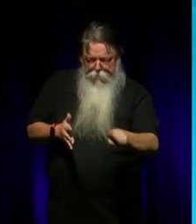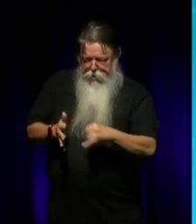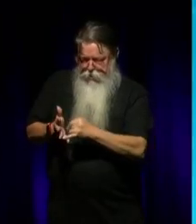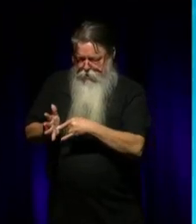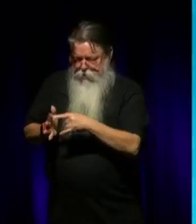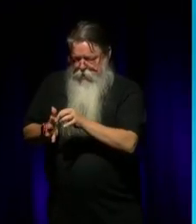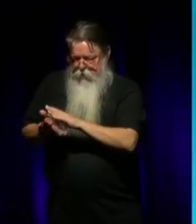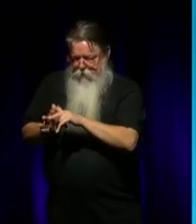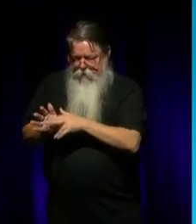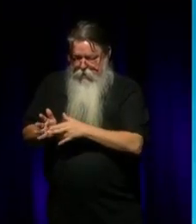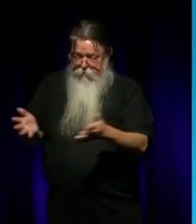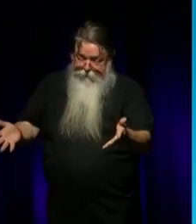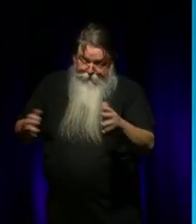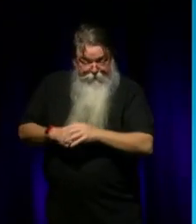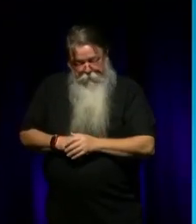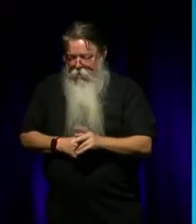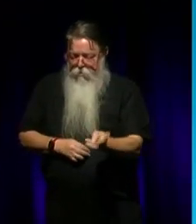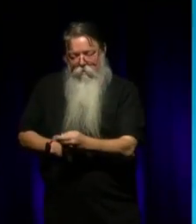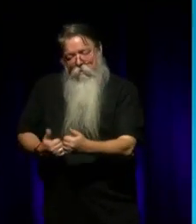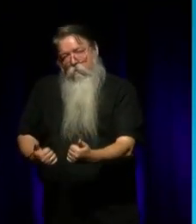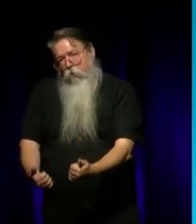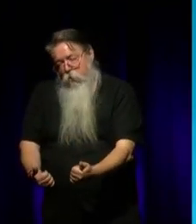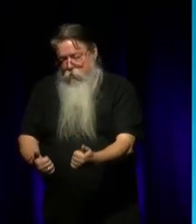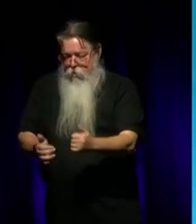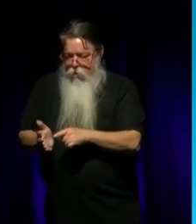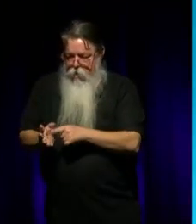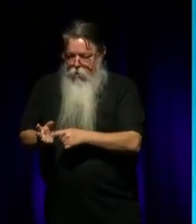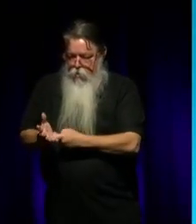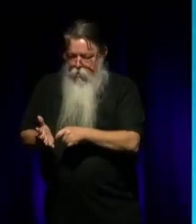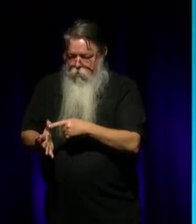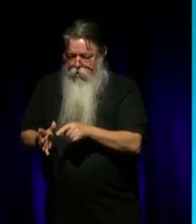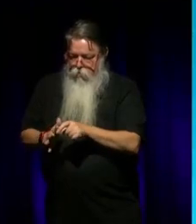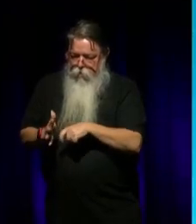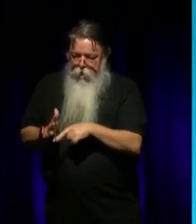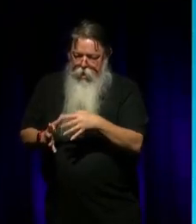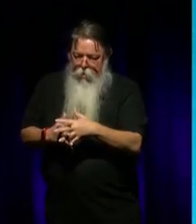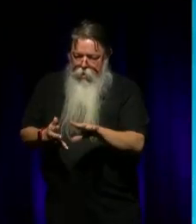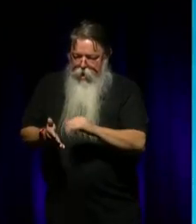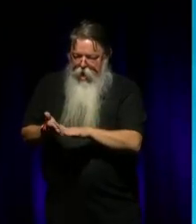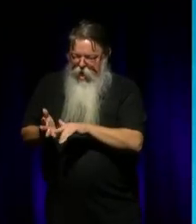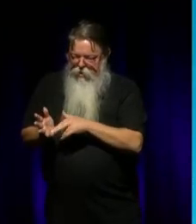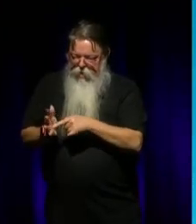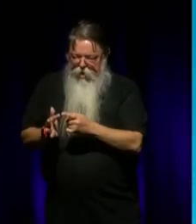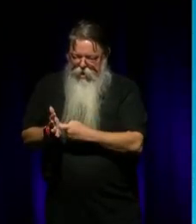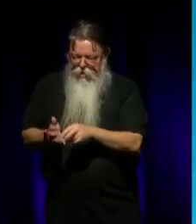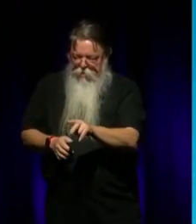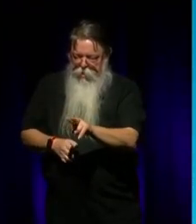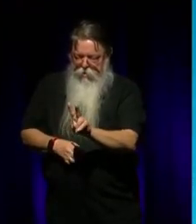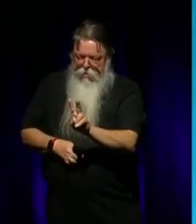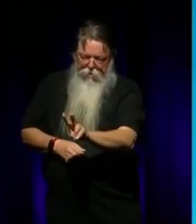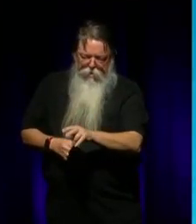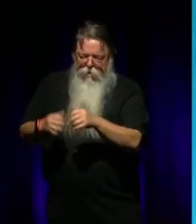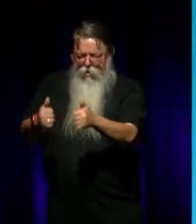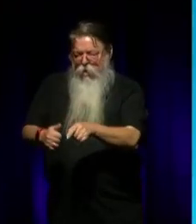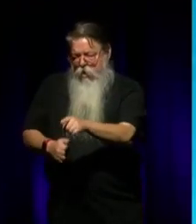and, you know, they're, they're good, and, and Laura, my daughter-in-law, and Hunter, and he, and know, he had to put up